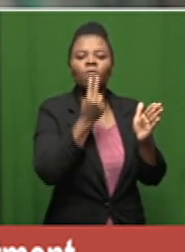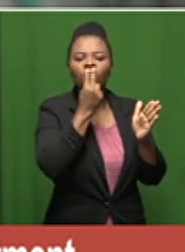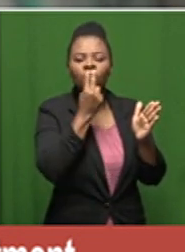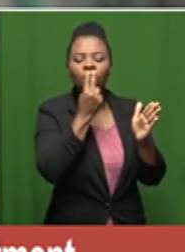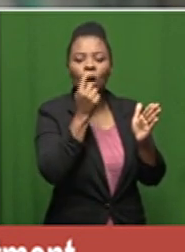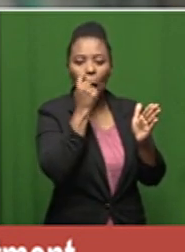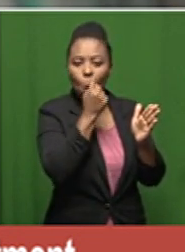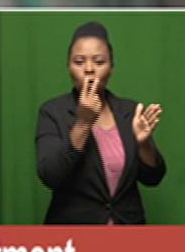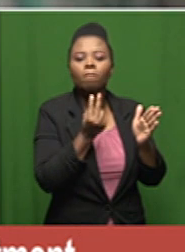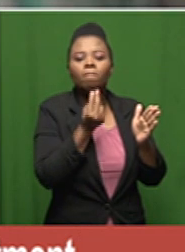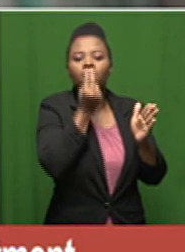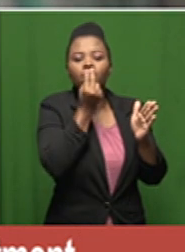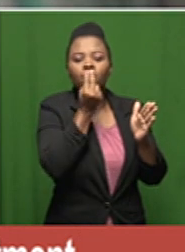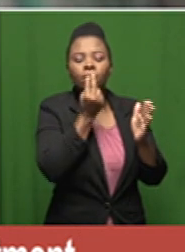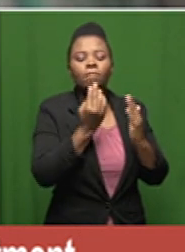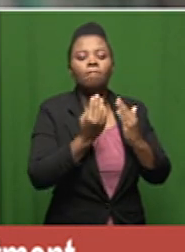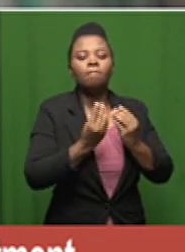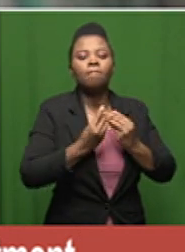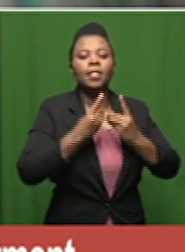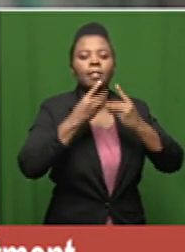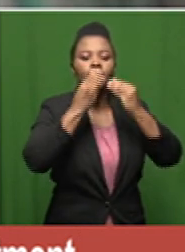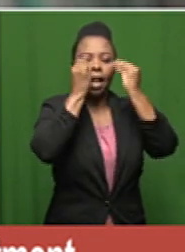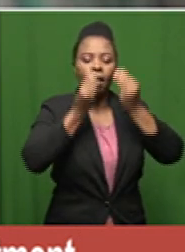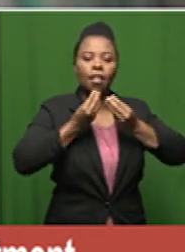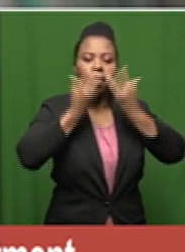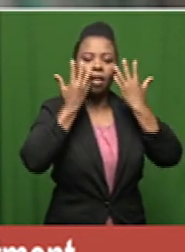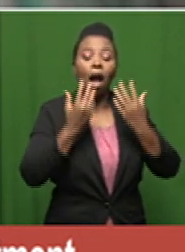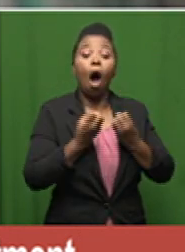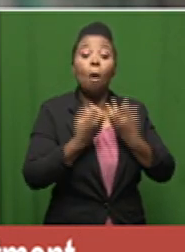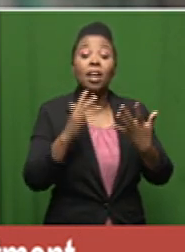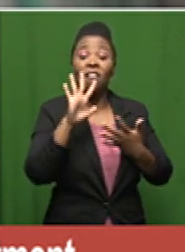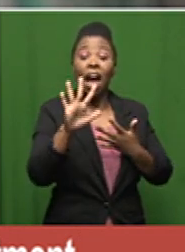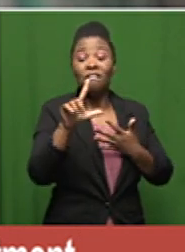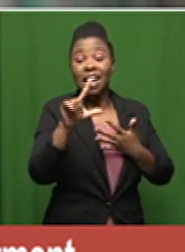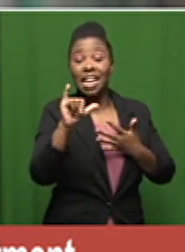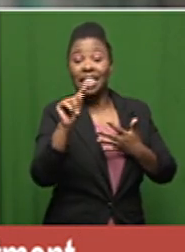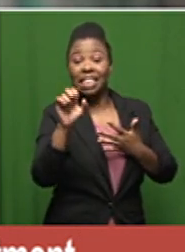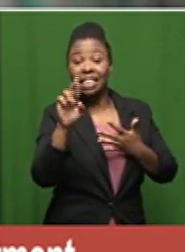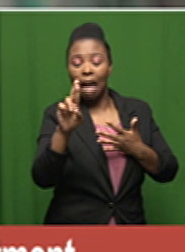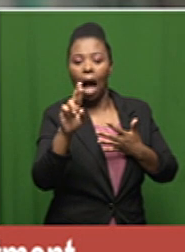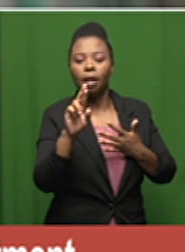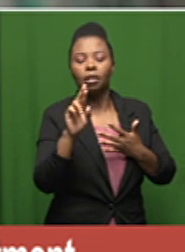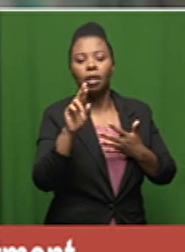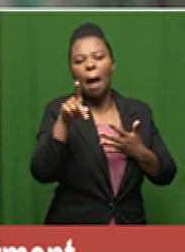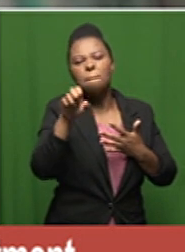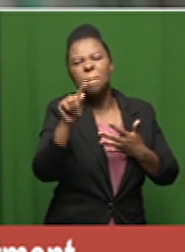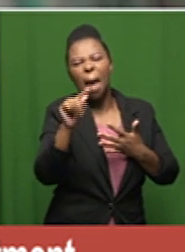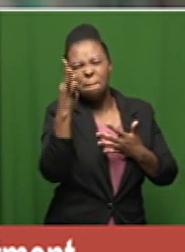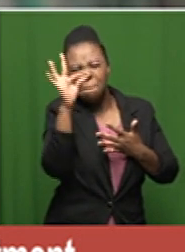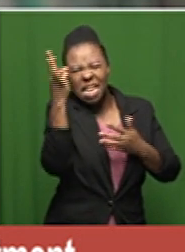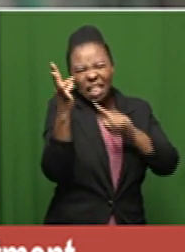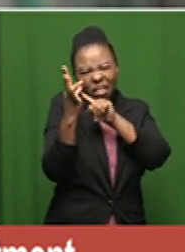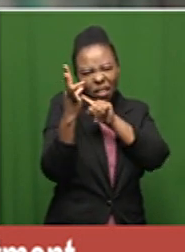place in the nose and they then will deliver up to five liters of oxygen per minute and uh that would be